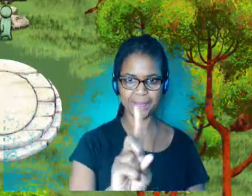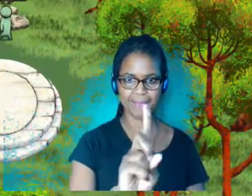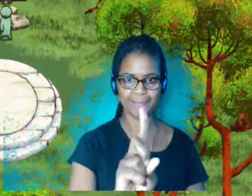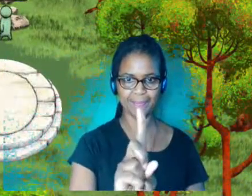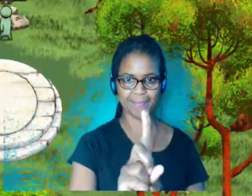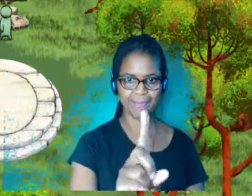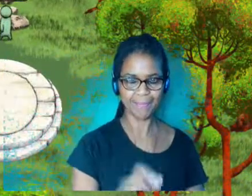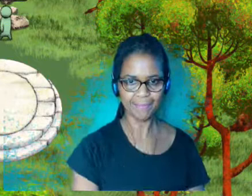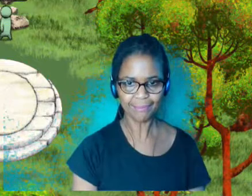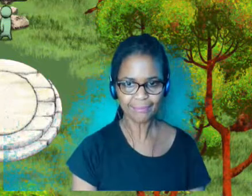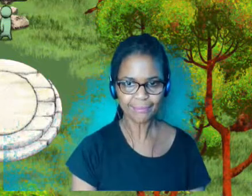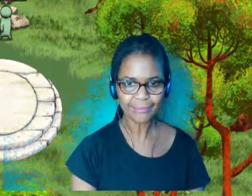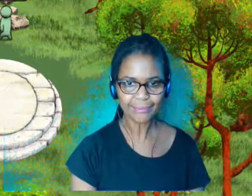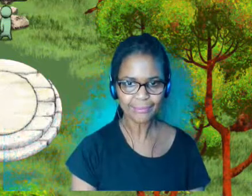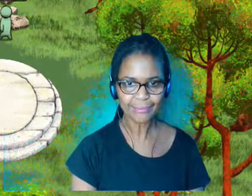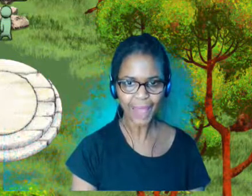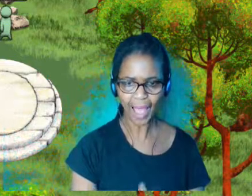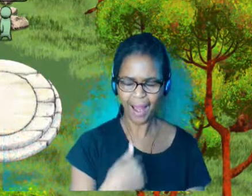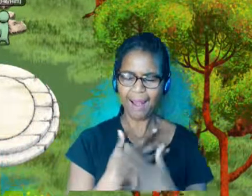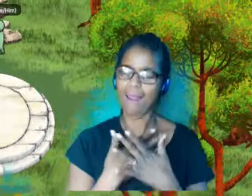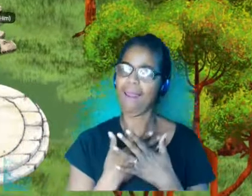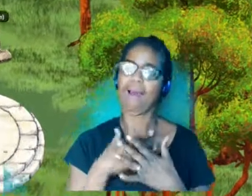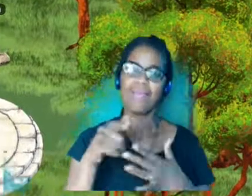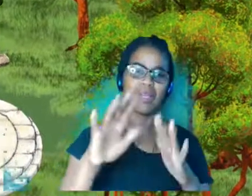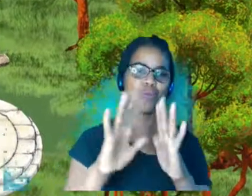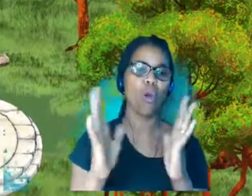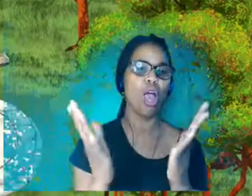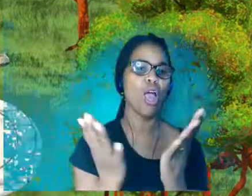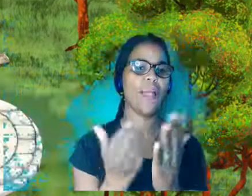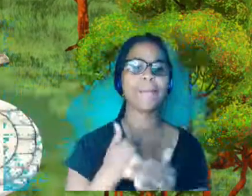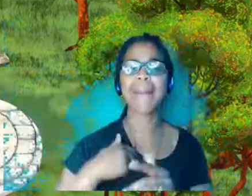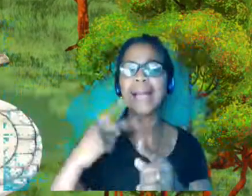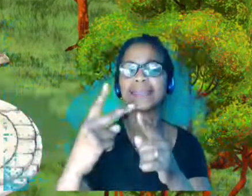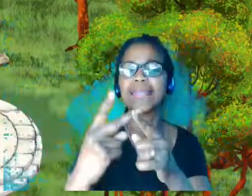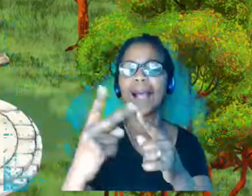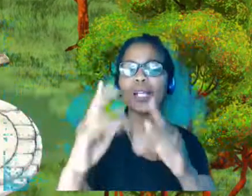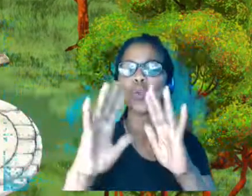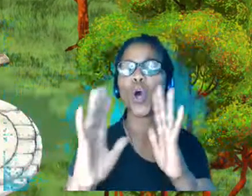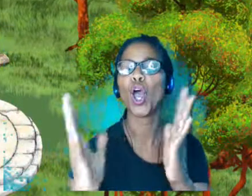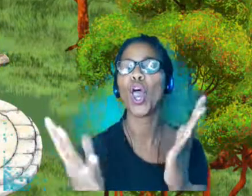And I love this world. So this is my second world that I've built, Brian.